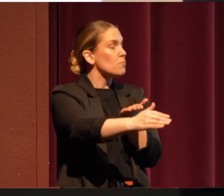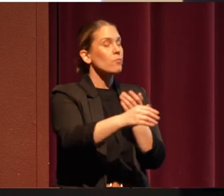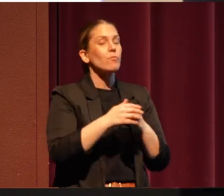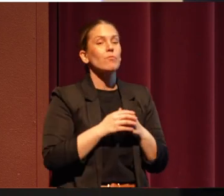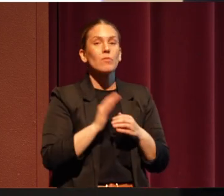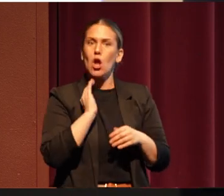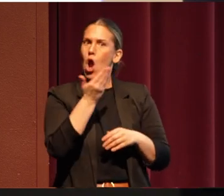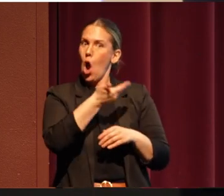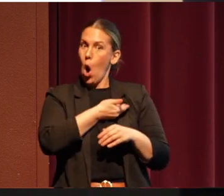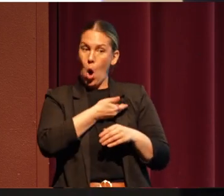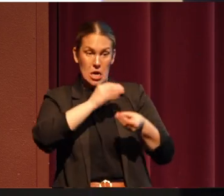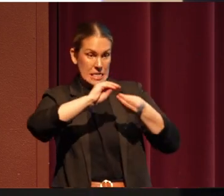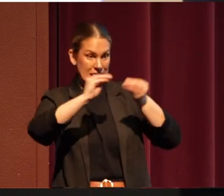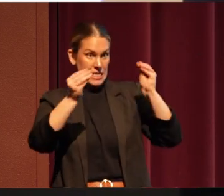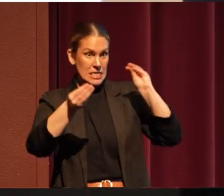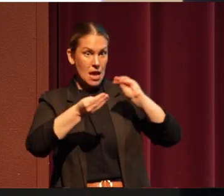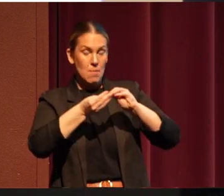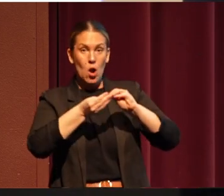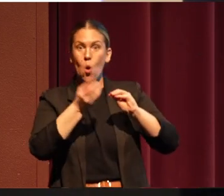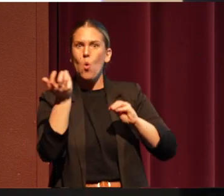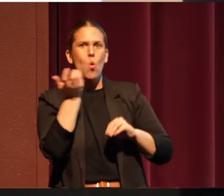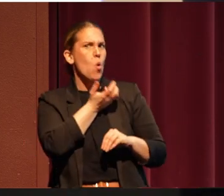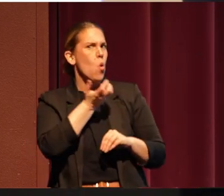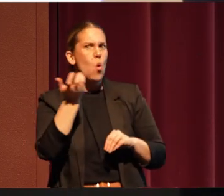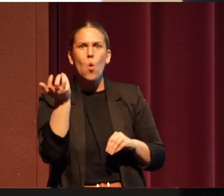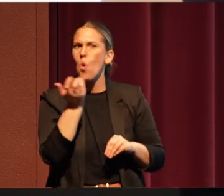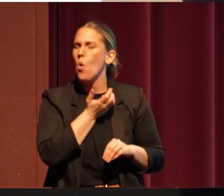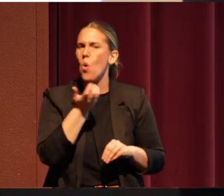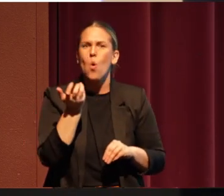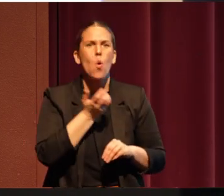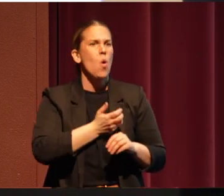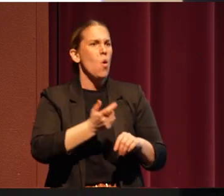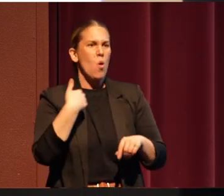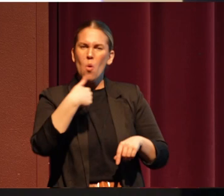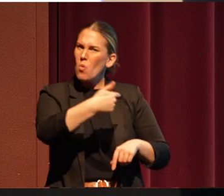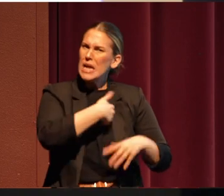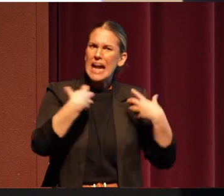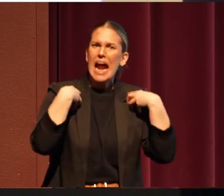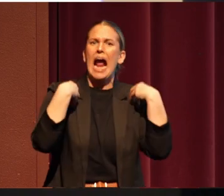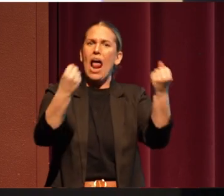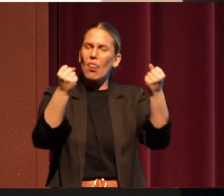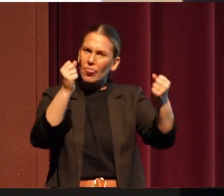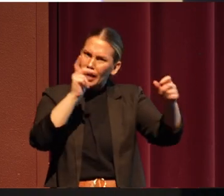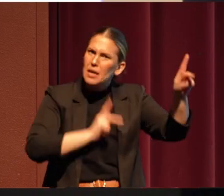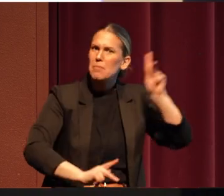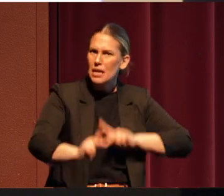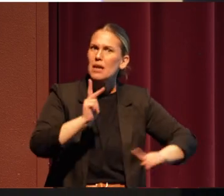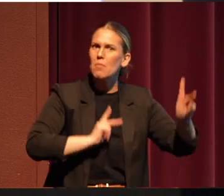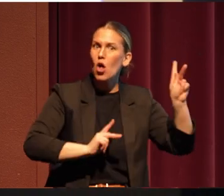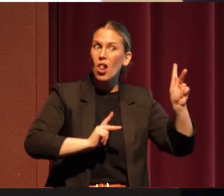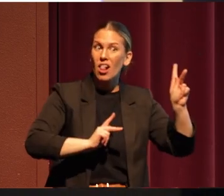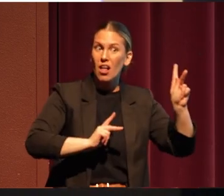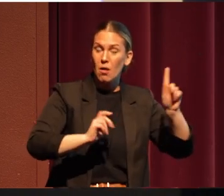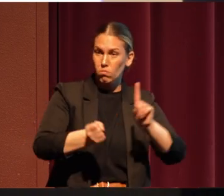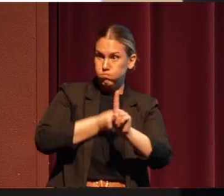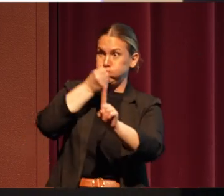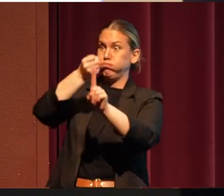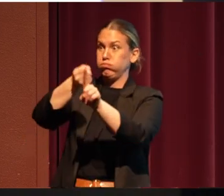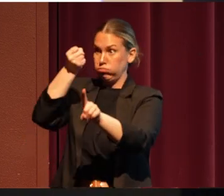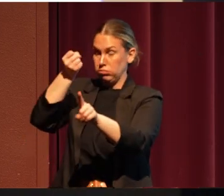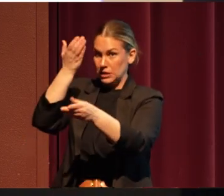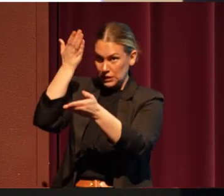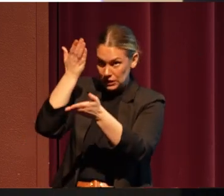Our population was thriving. We were healthy people. At the time of termination, the federal